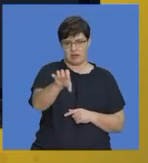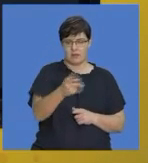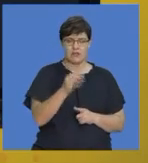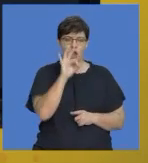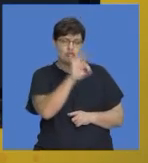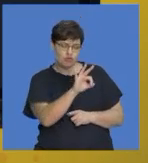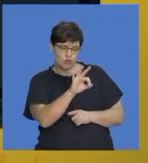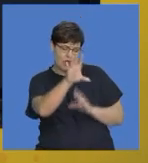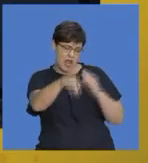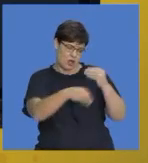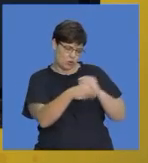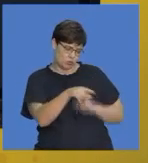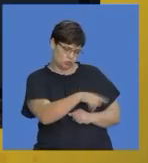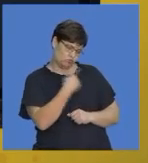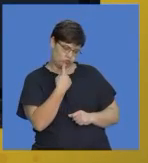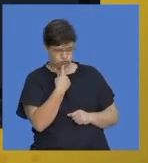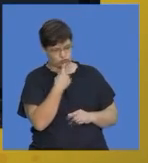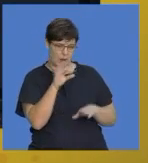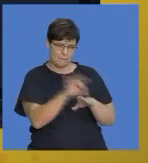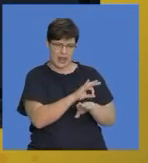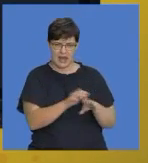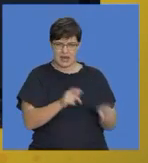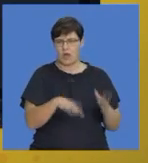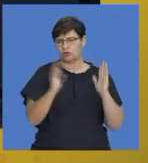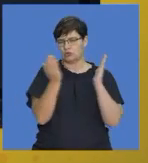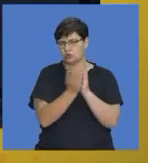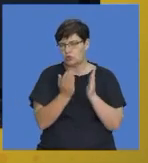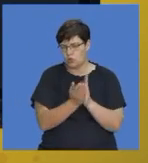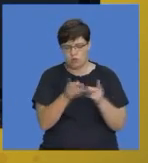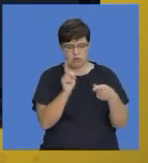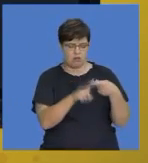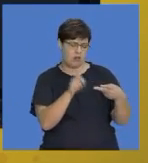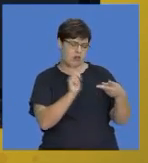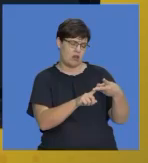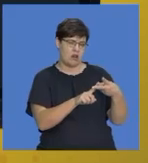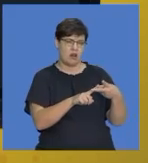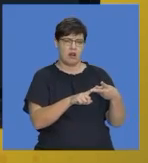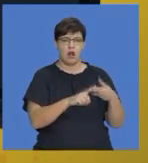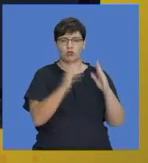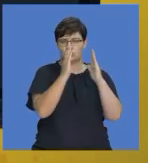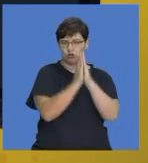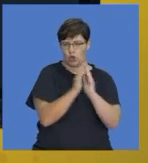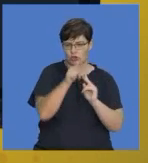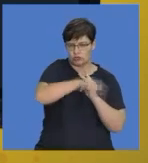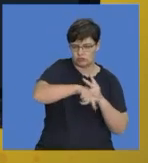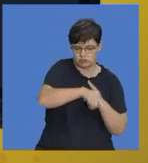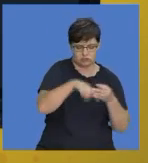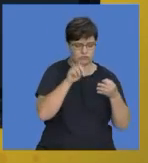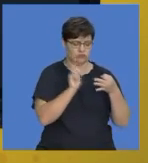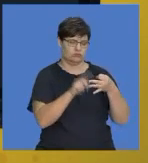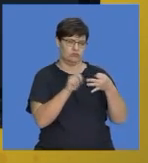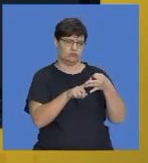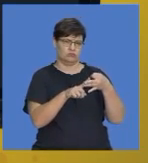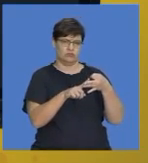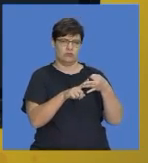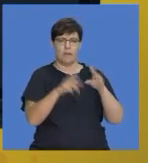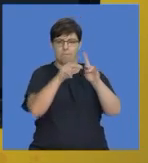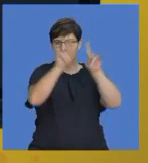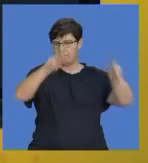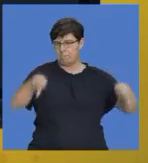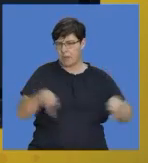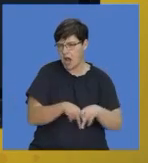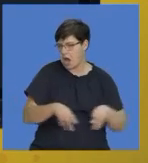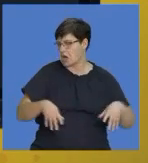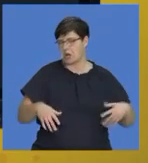are you including a school are you including the local church are you including a local park it could be a local spa